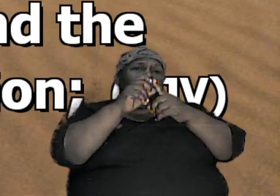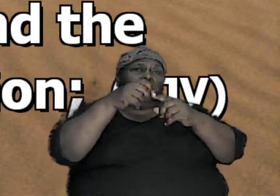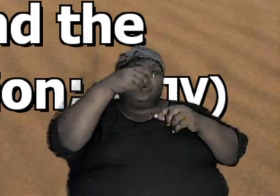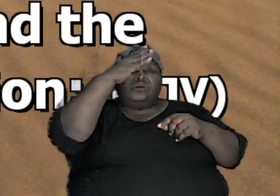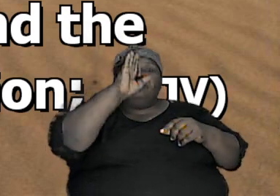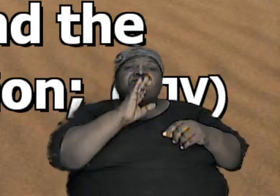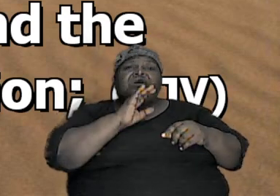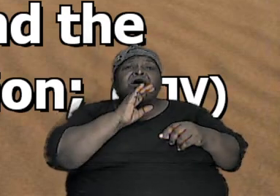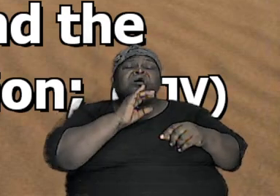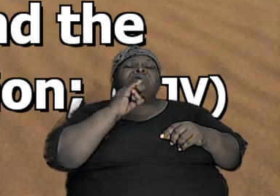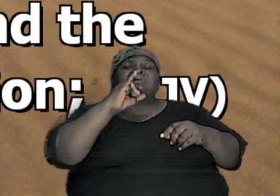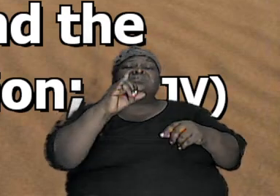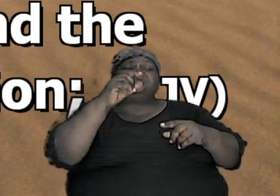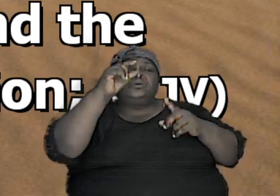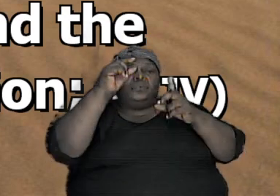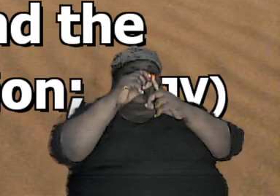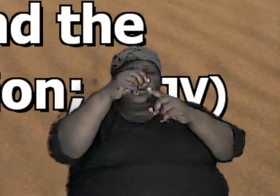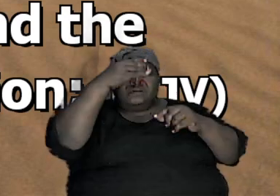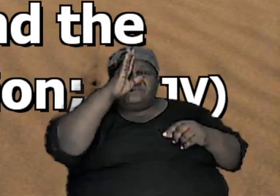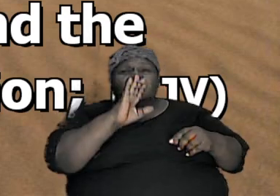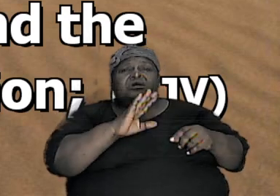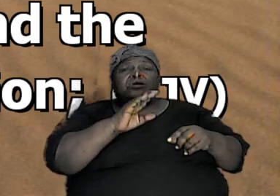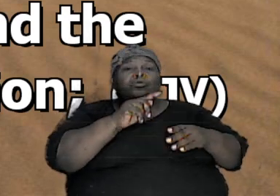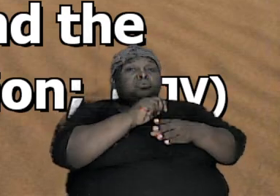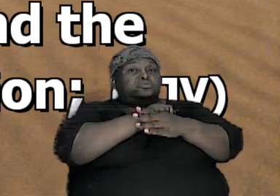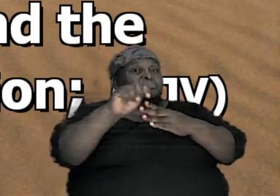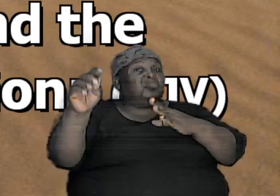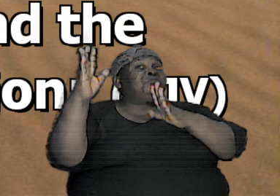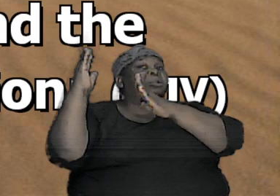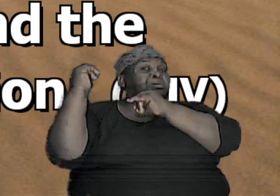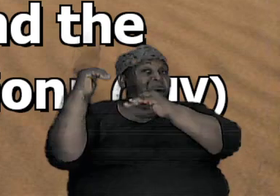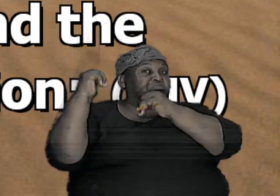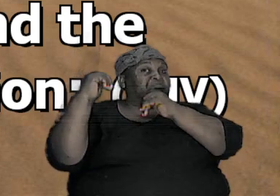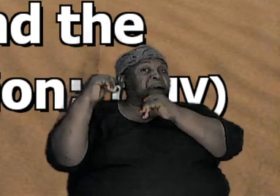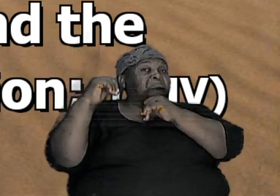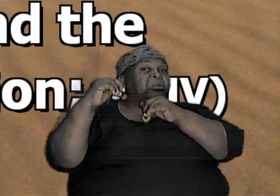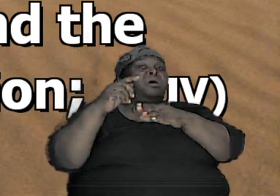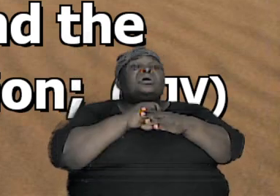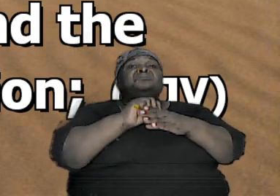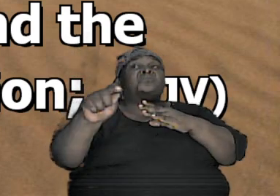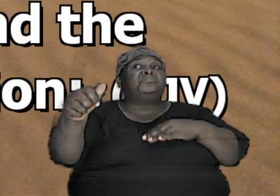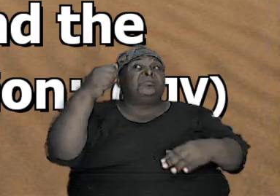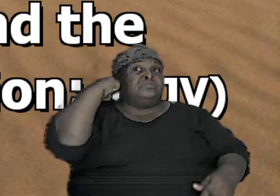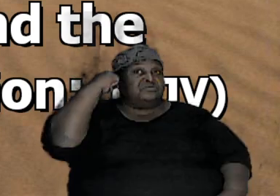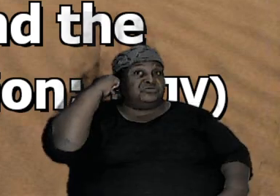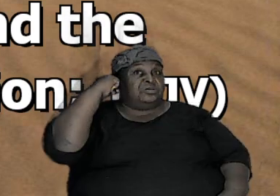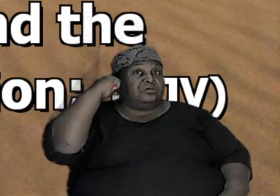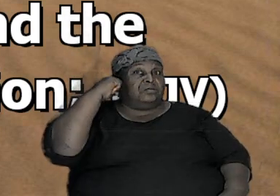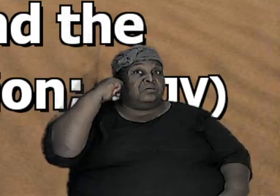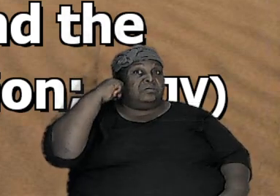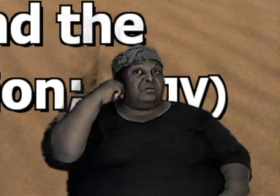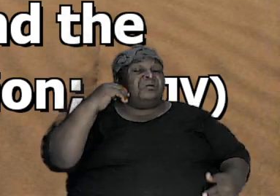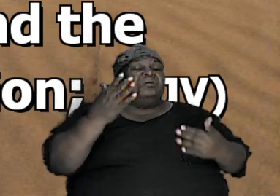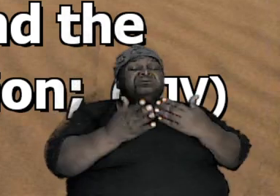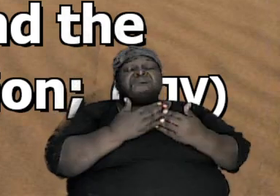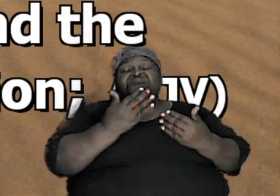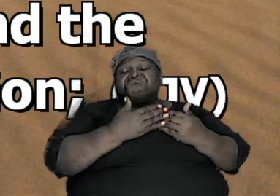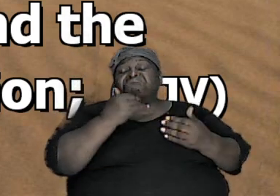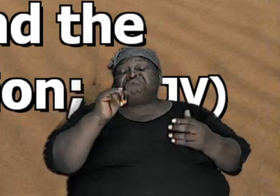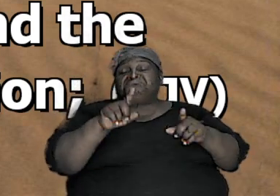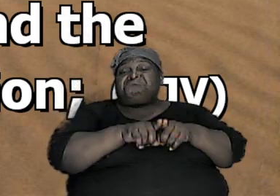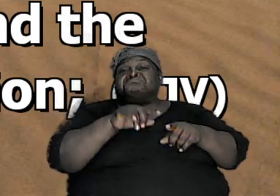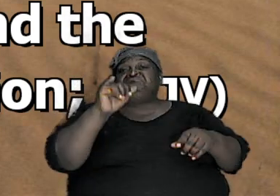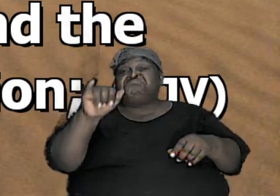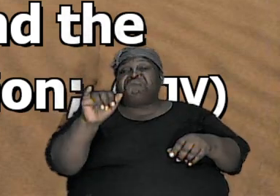is the word of God we either totally accept it or we totally reject it and it is as simple as that